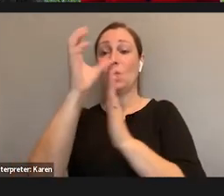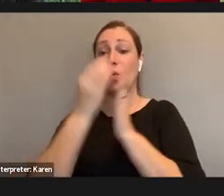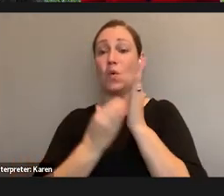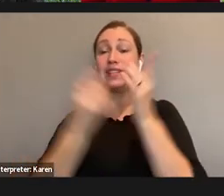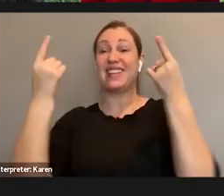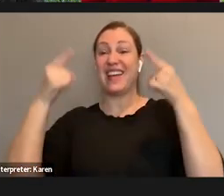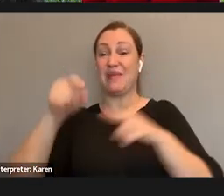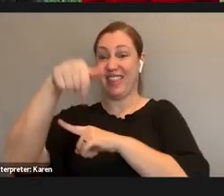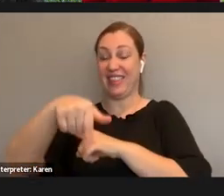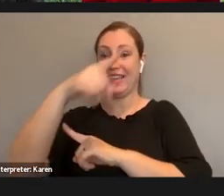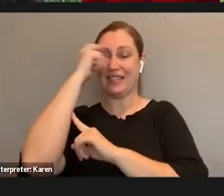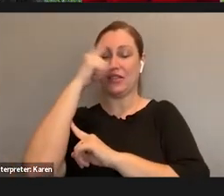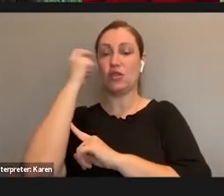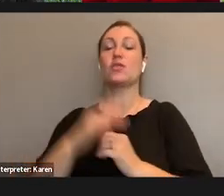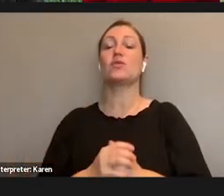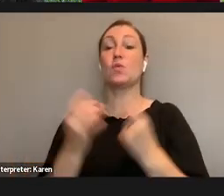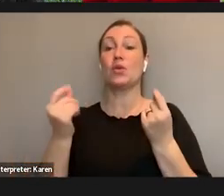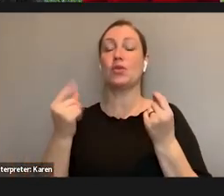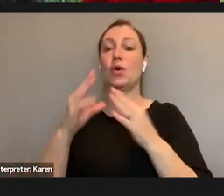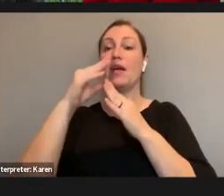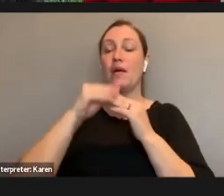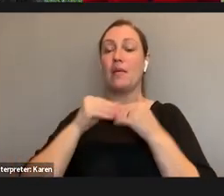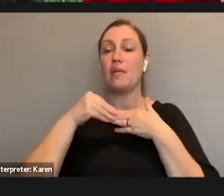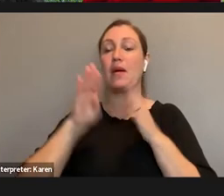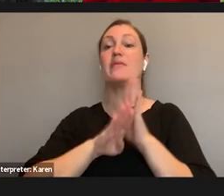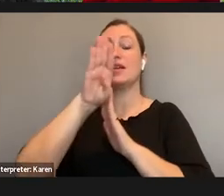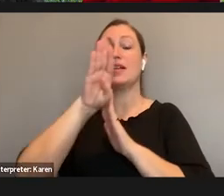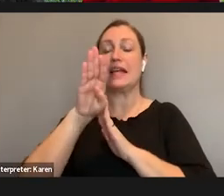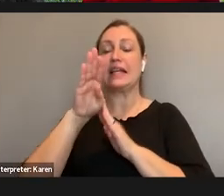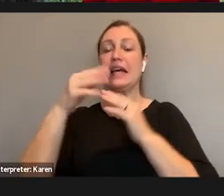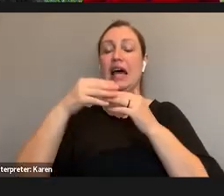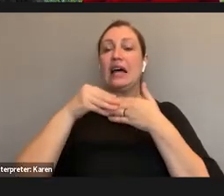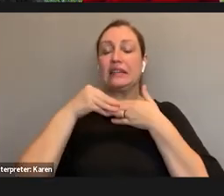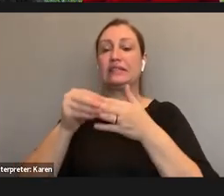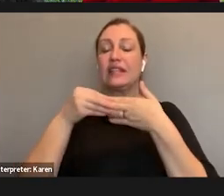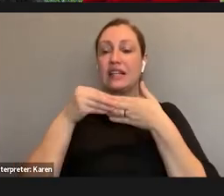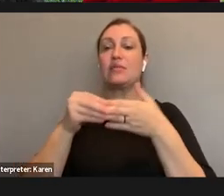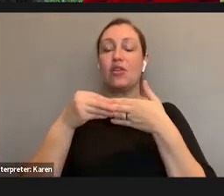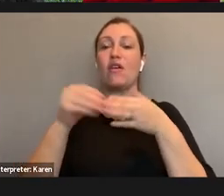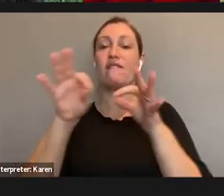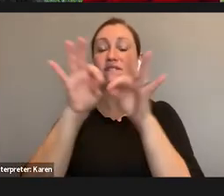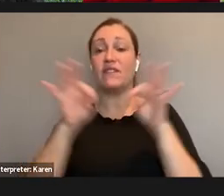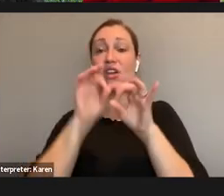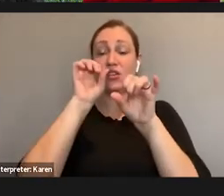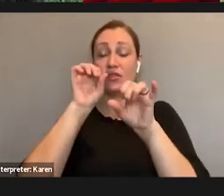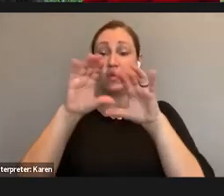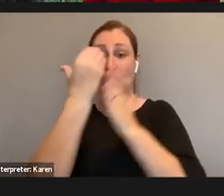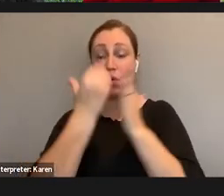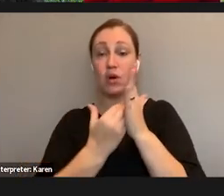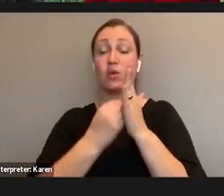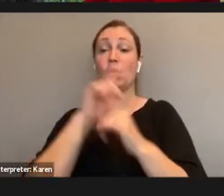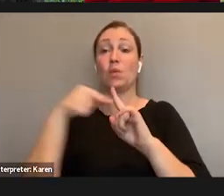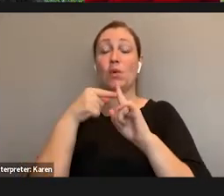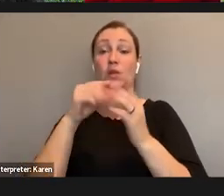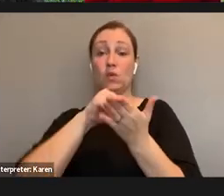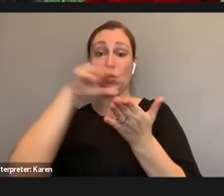build a flexible, adaptable field course where students can participate either in person or completely